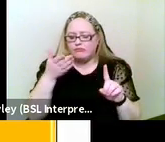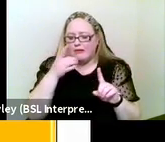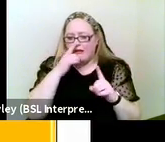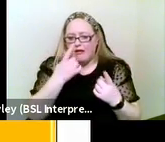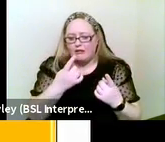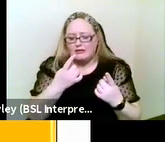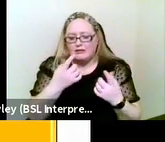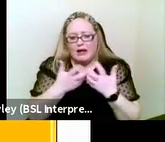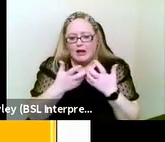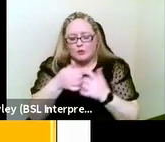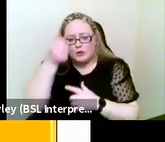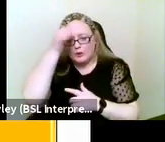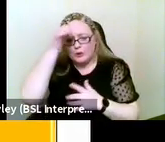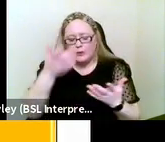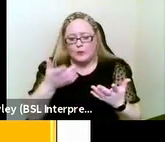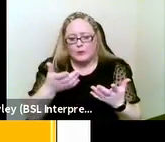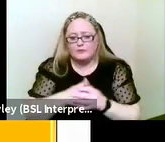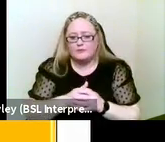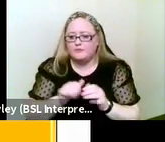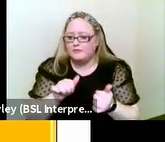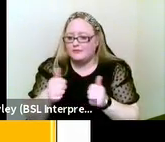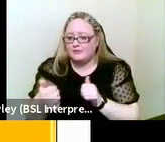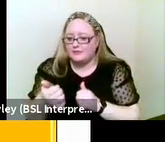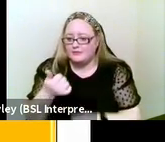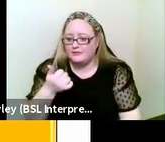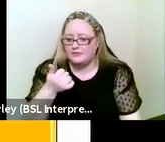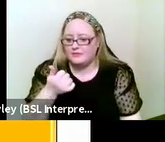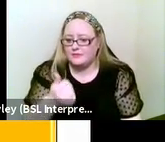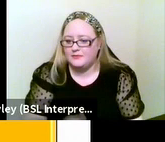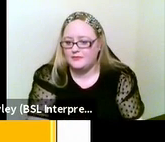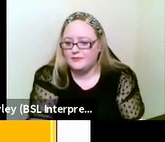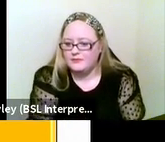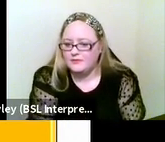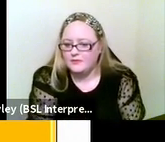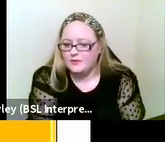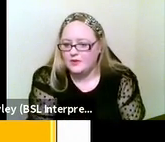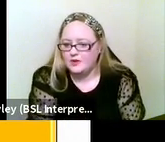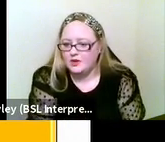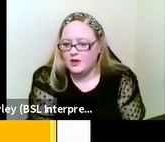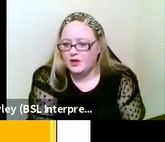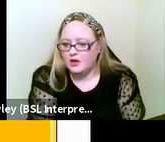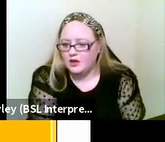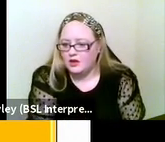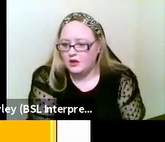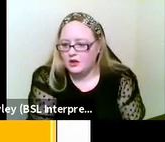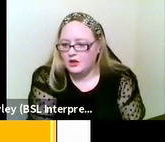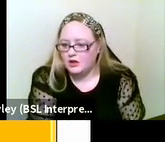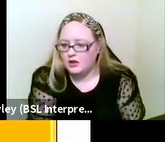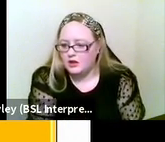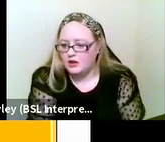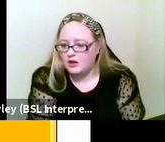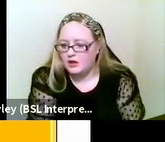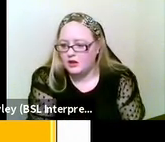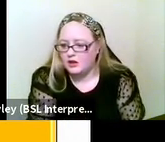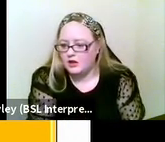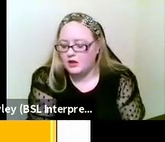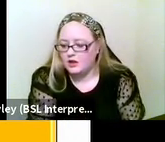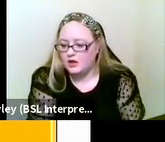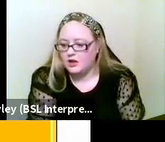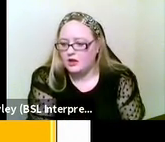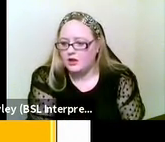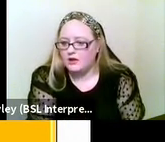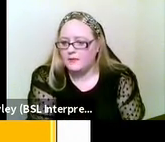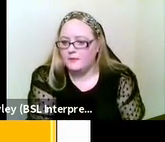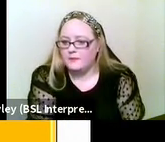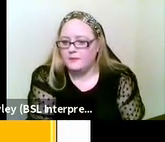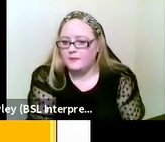clues or the tone? If I'm a deafblind person presenting, how do I know that the audience are laughing at